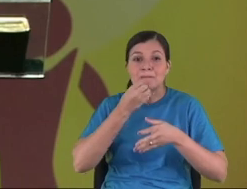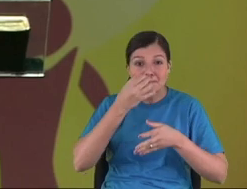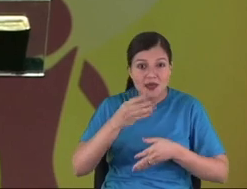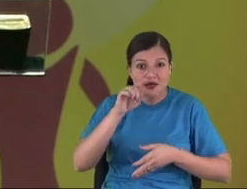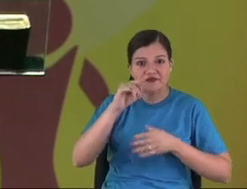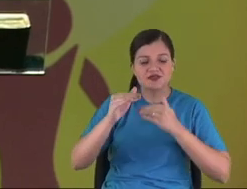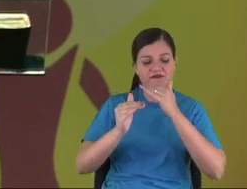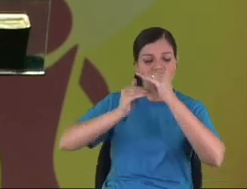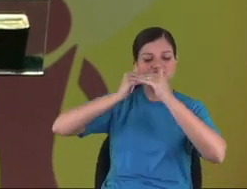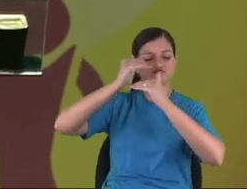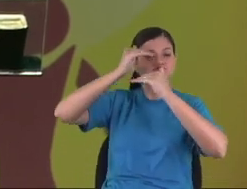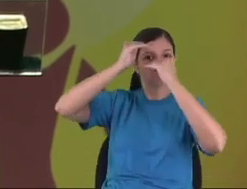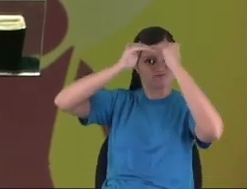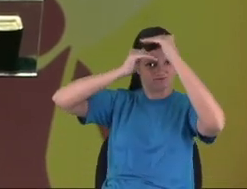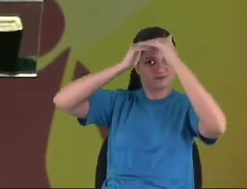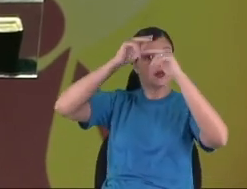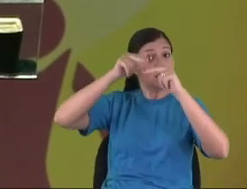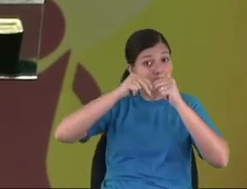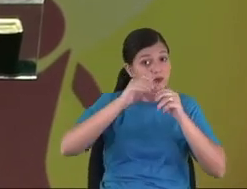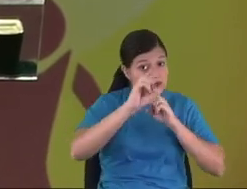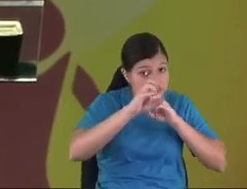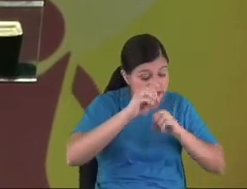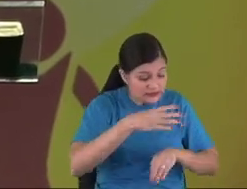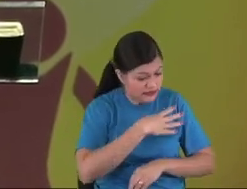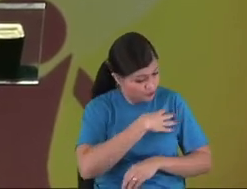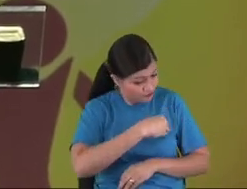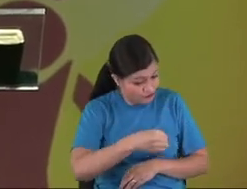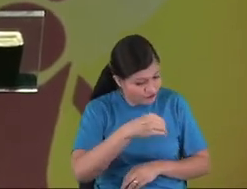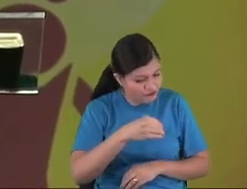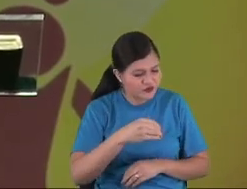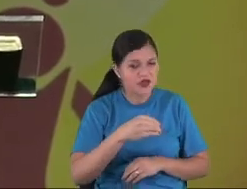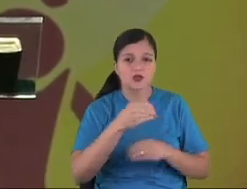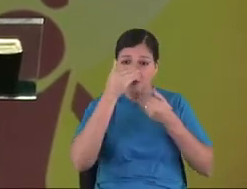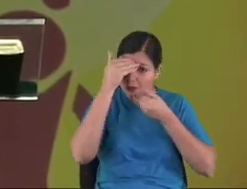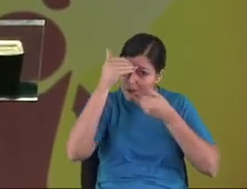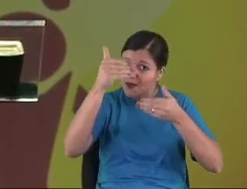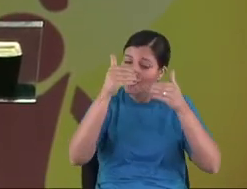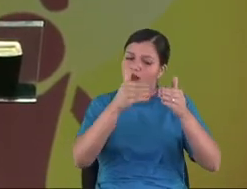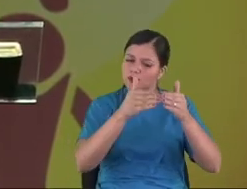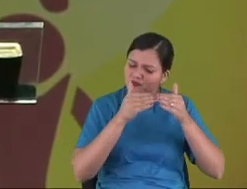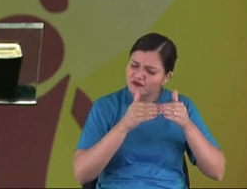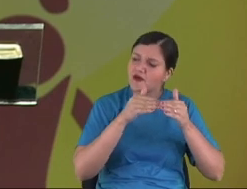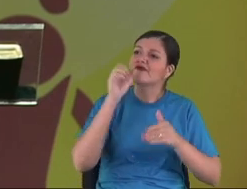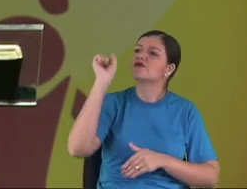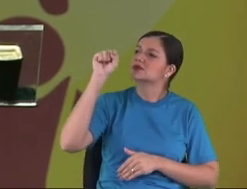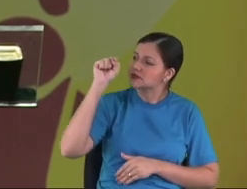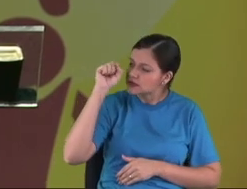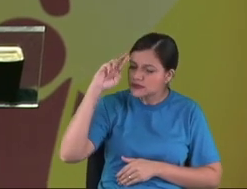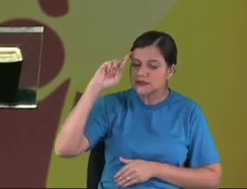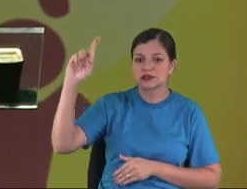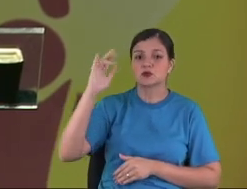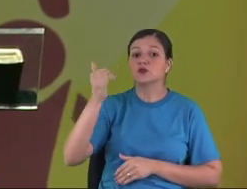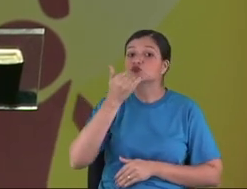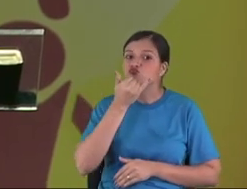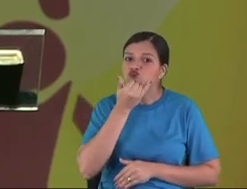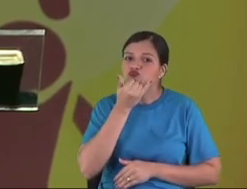great job. Teach your kid to say, please, thank you, excuse me.